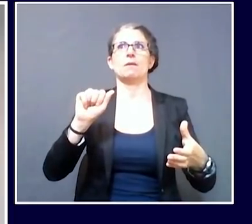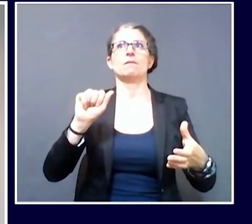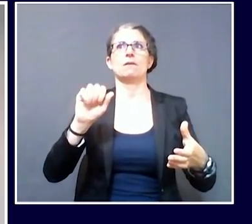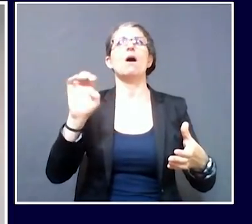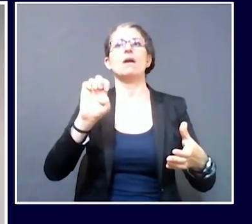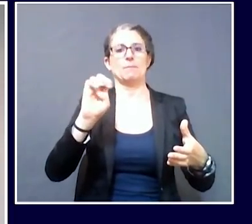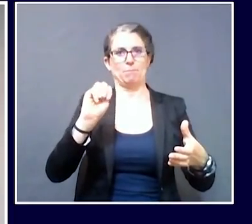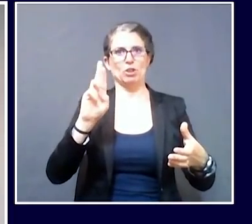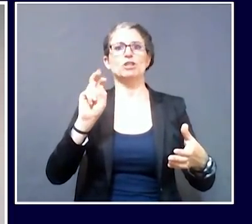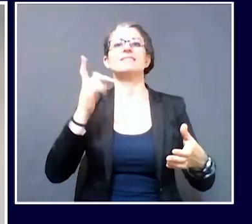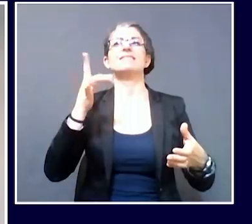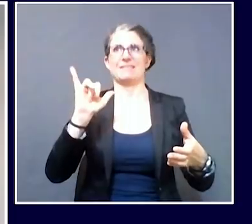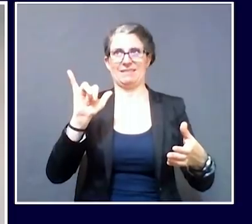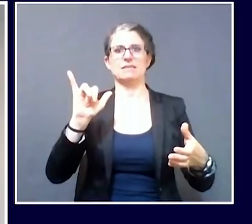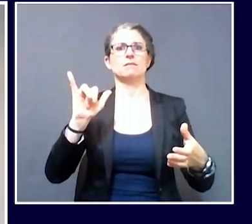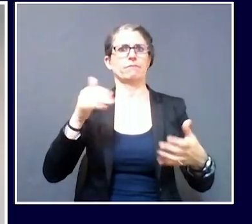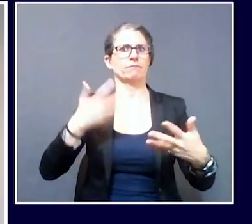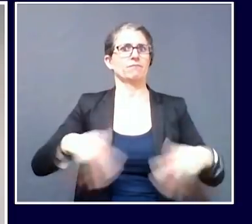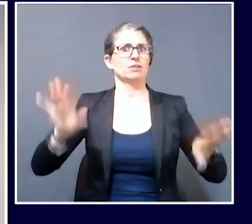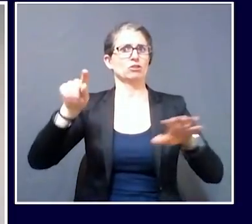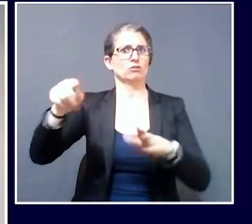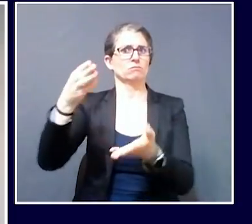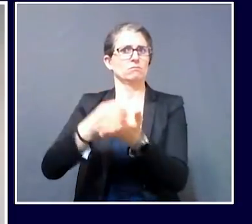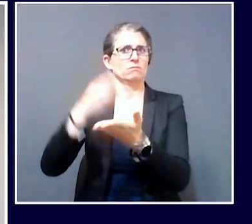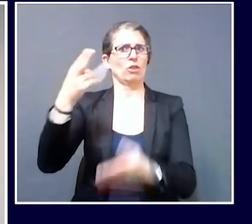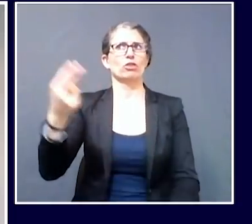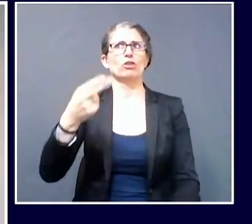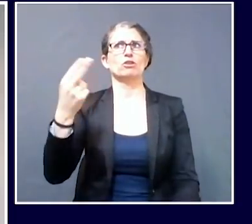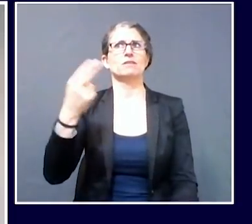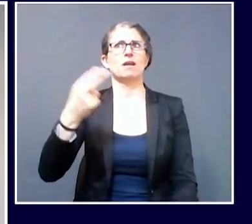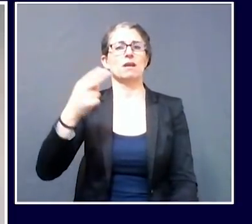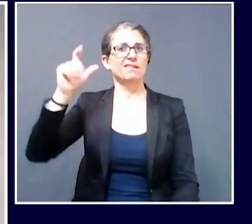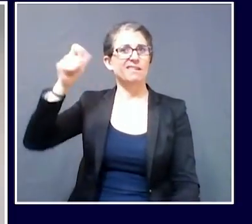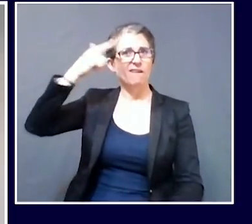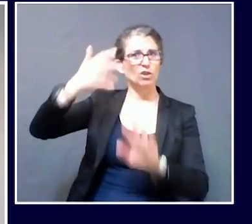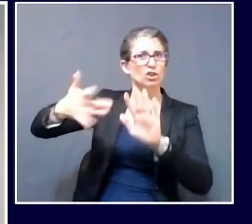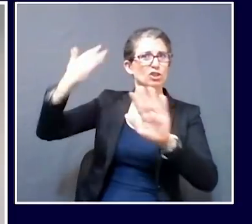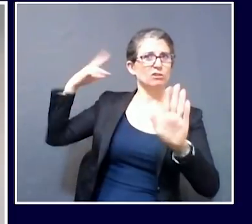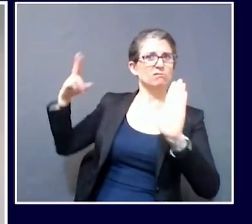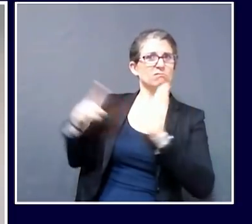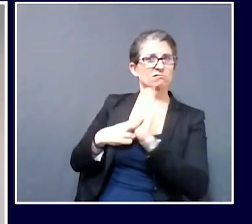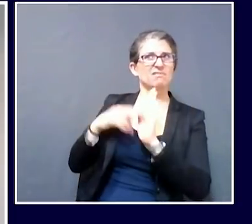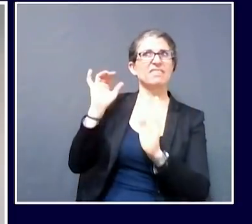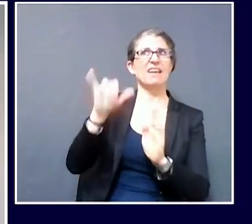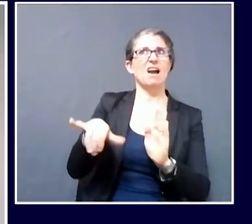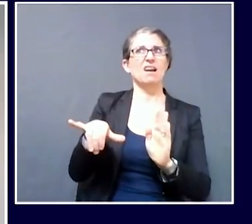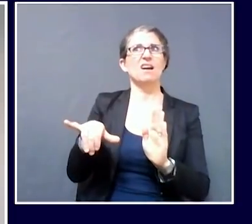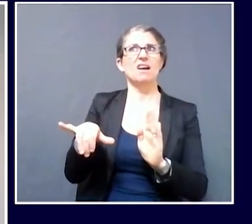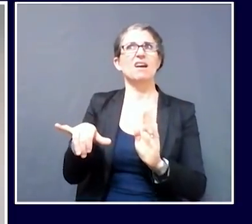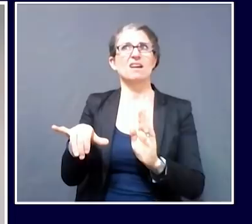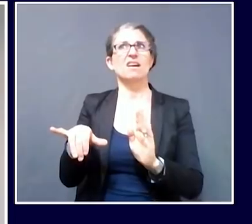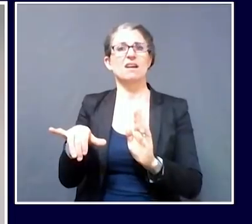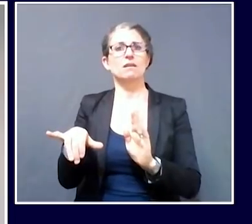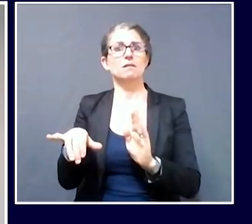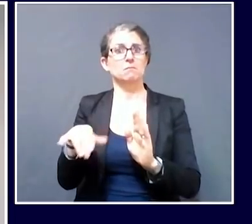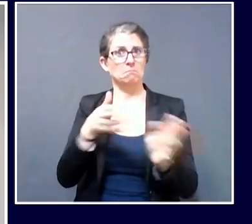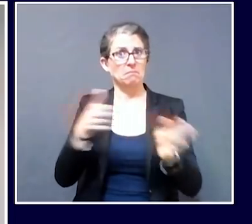that and what extending it or not extending it could mean for this new testing protocol